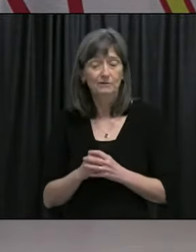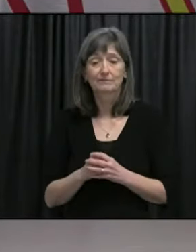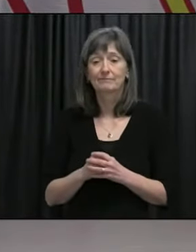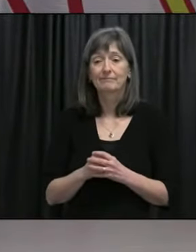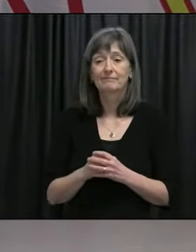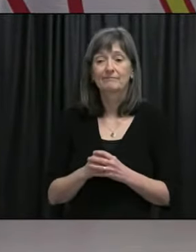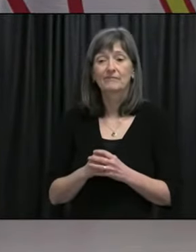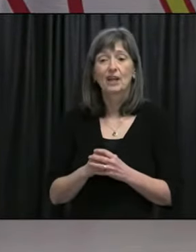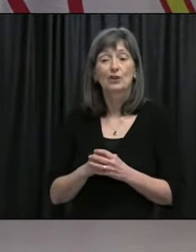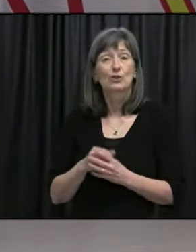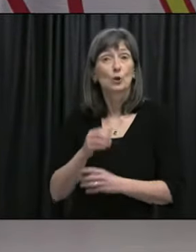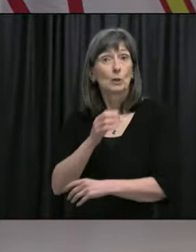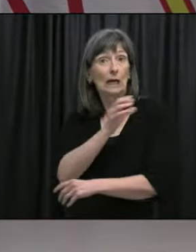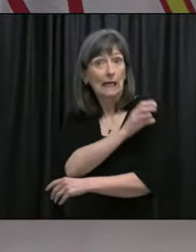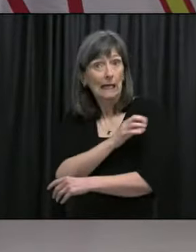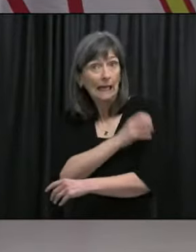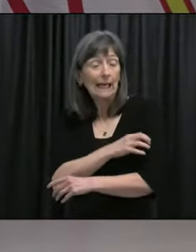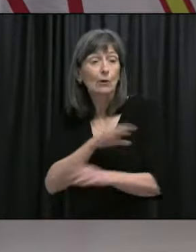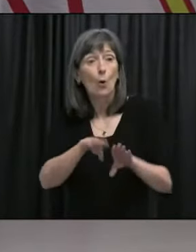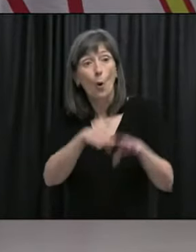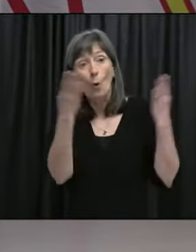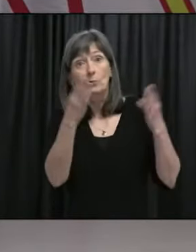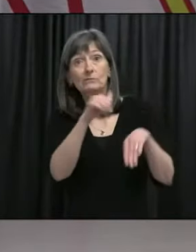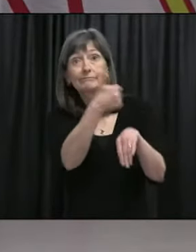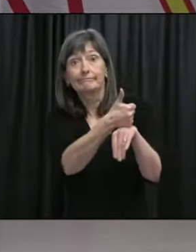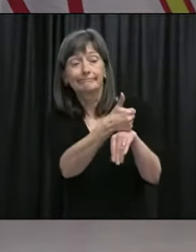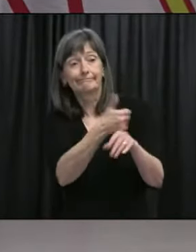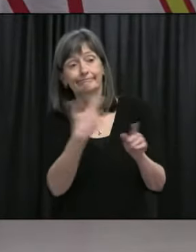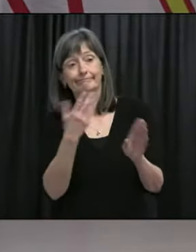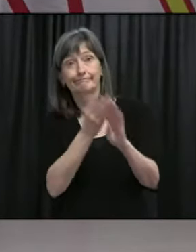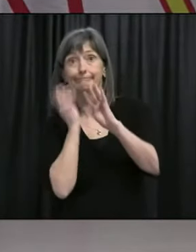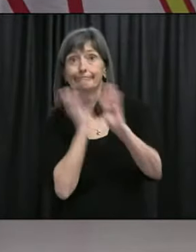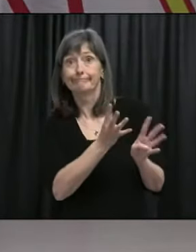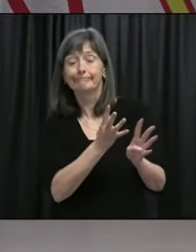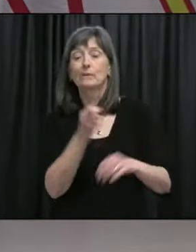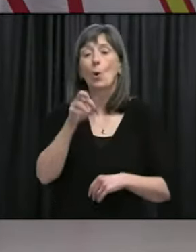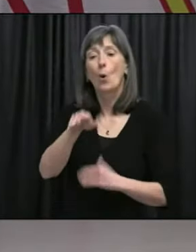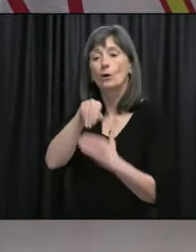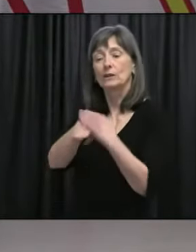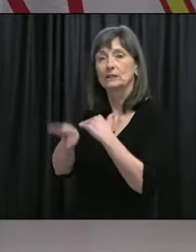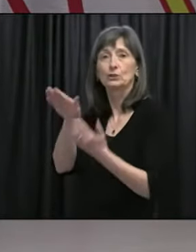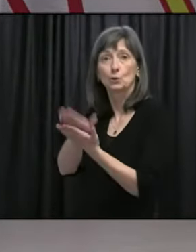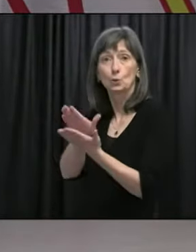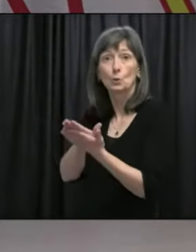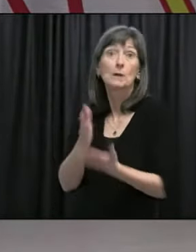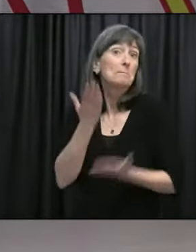through mass vaccination clinics versus going into schools, and there may have to be some combination of that.